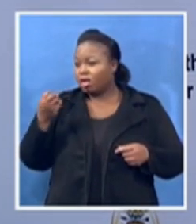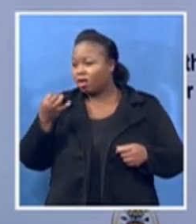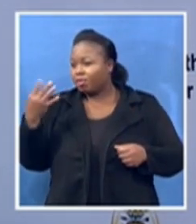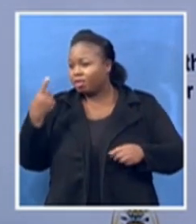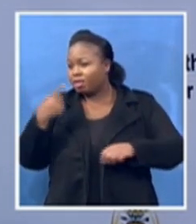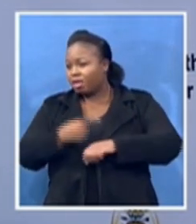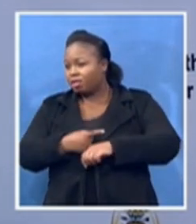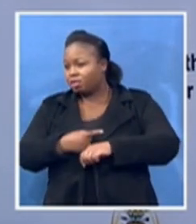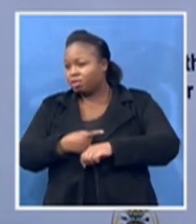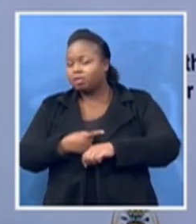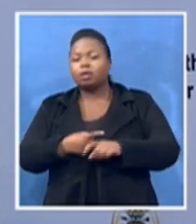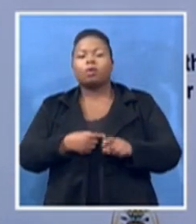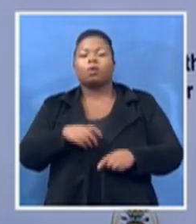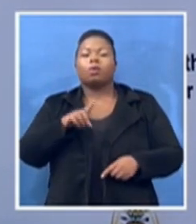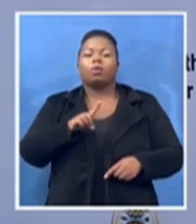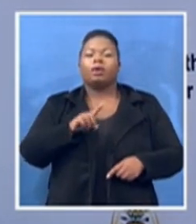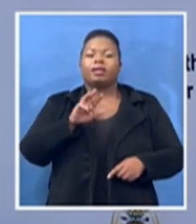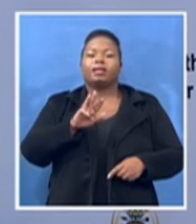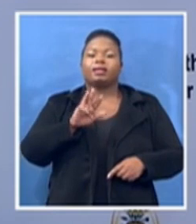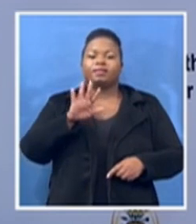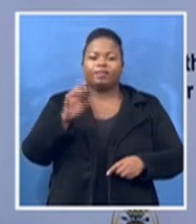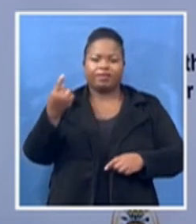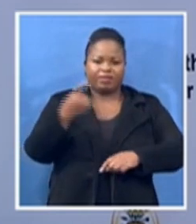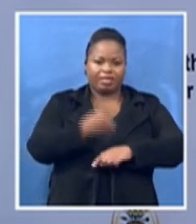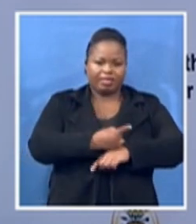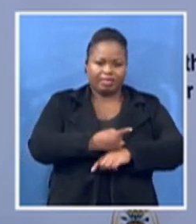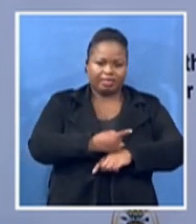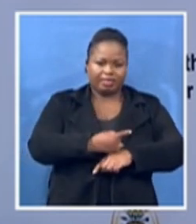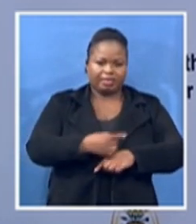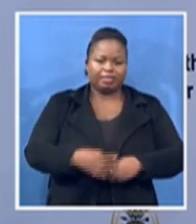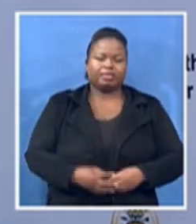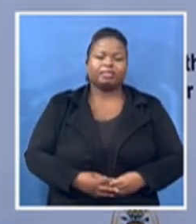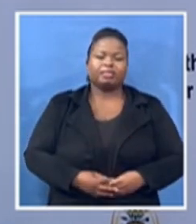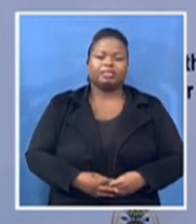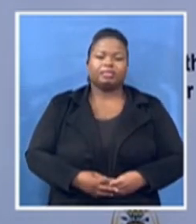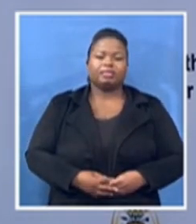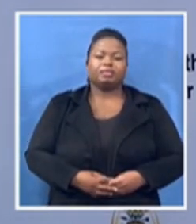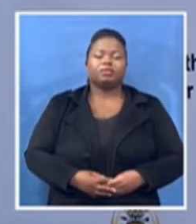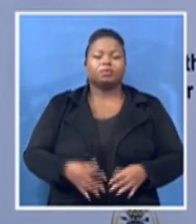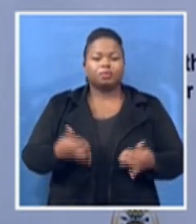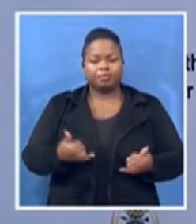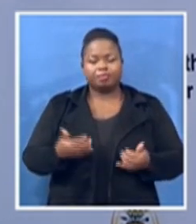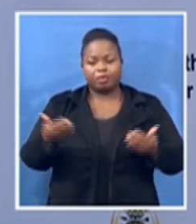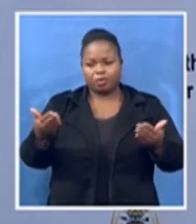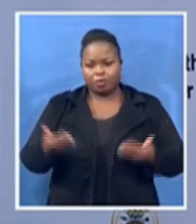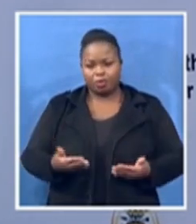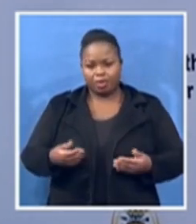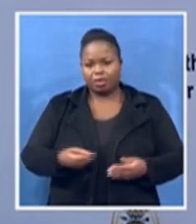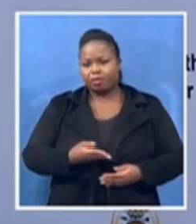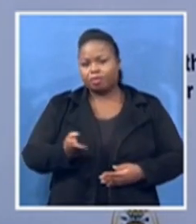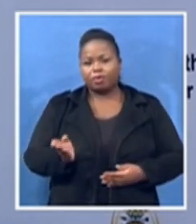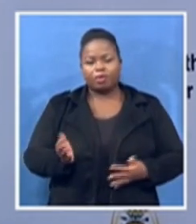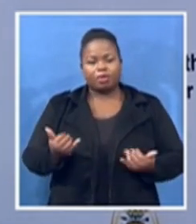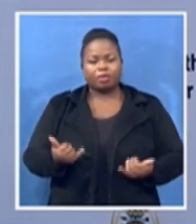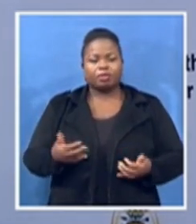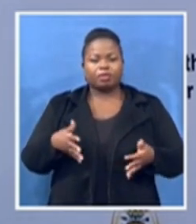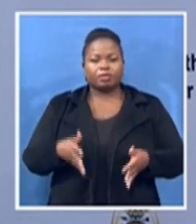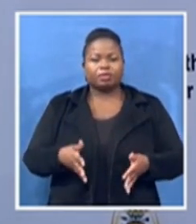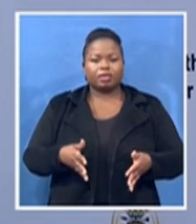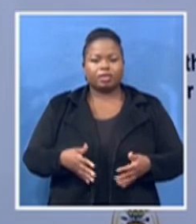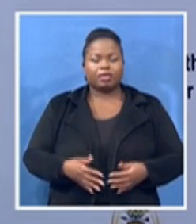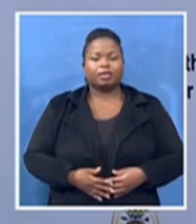So in, in, in, in, welcoming everyone else who's here, I would like to start by this quote.